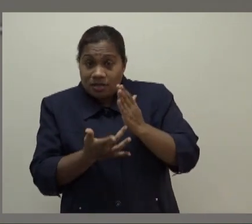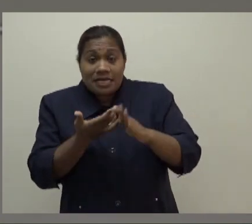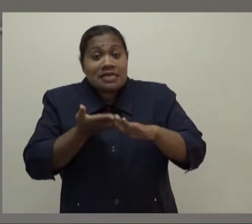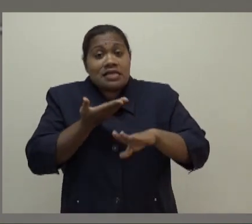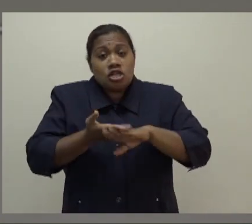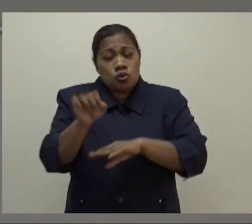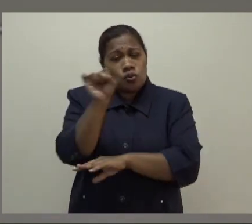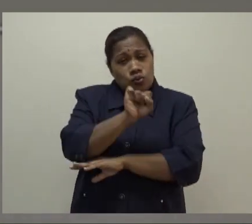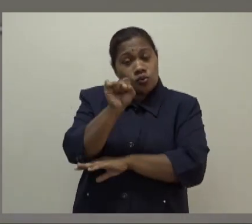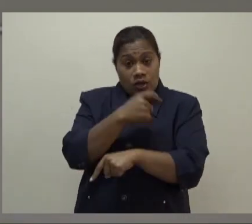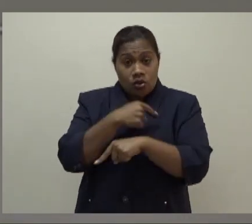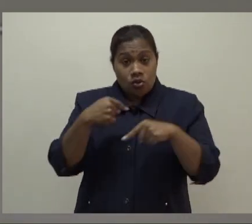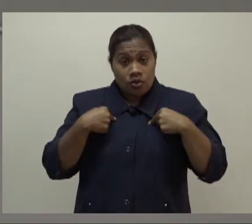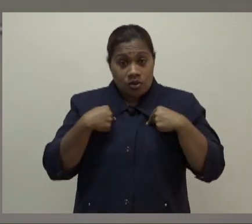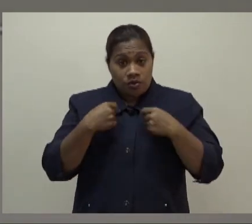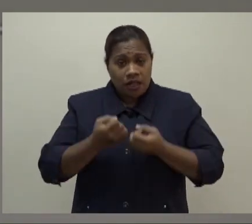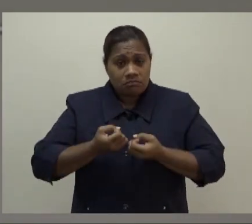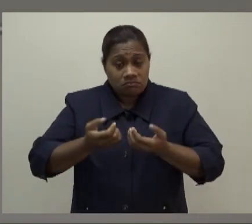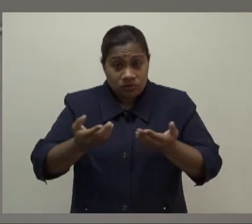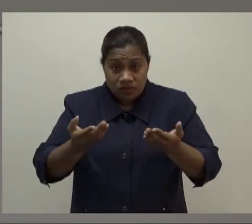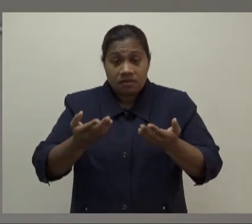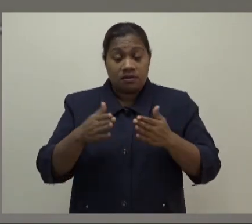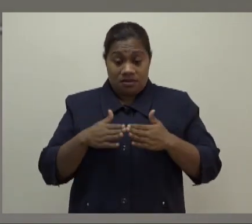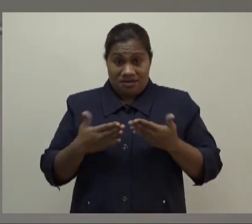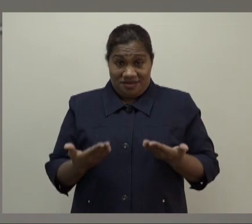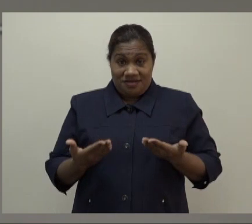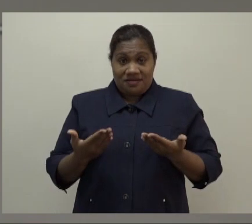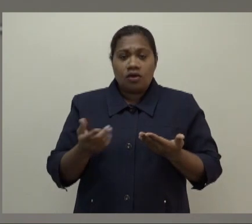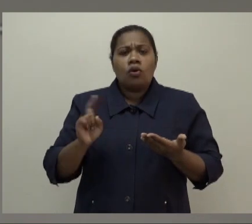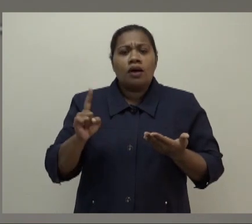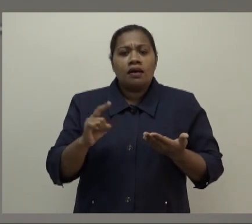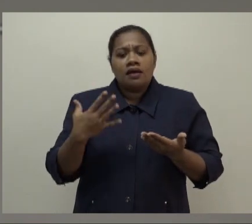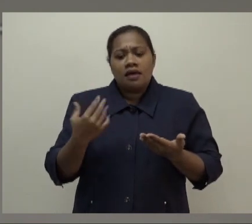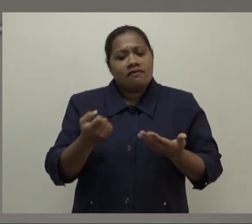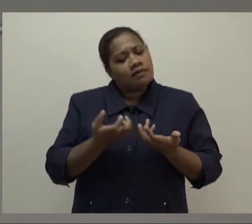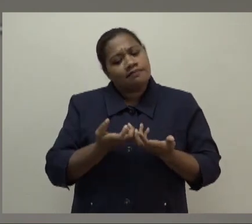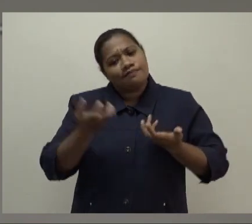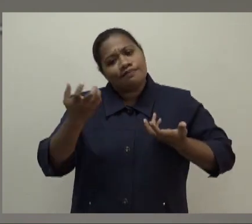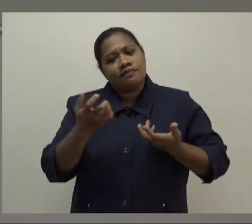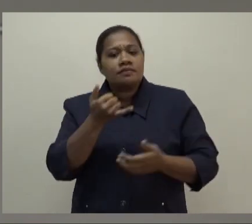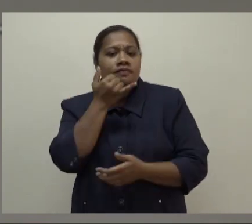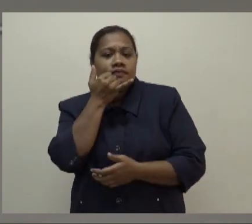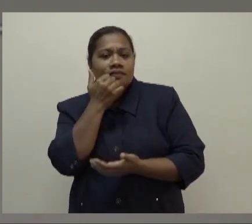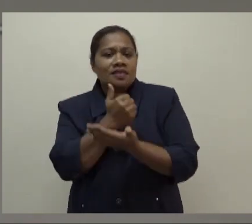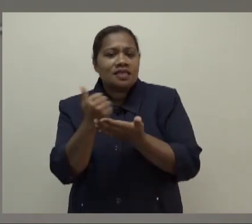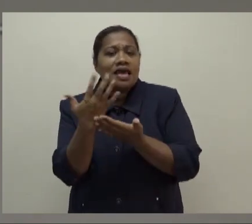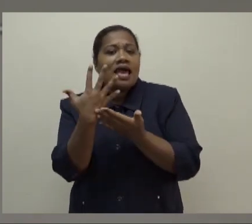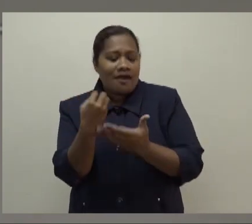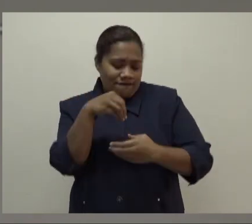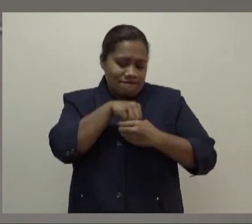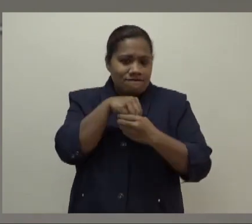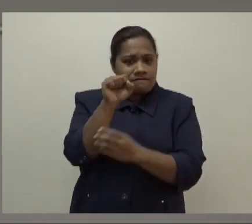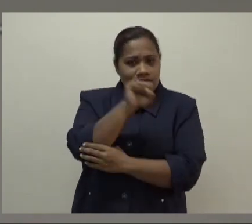pushing out now also has a separate telephone number that has been programmed into the vehicle system.